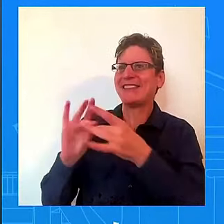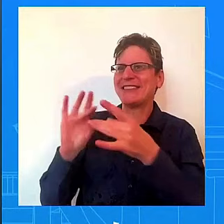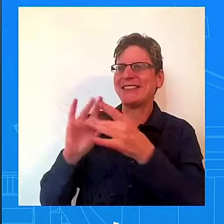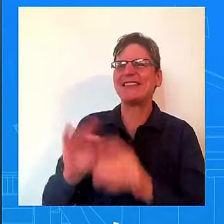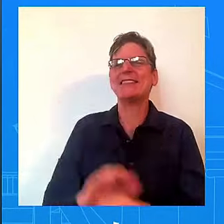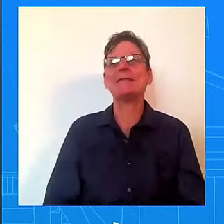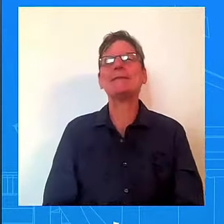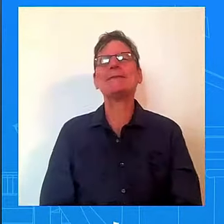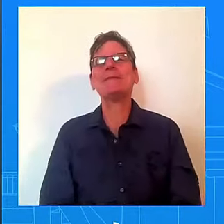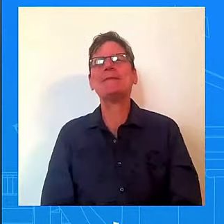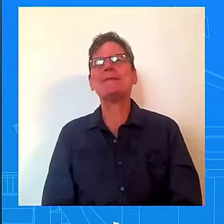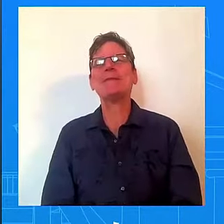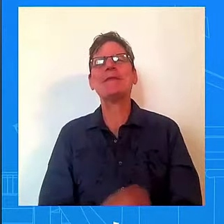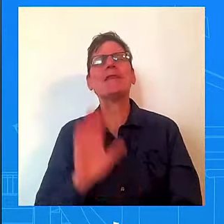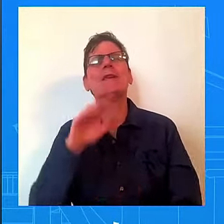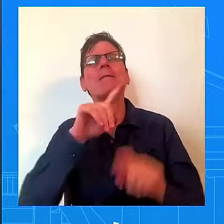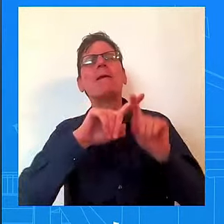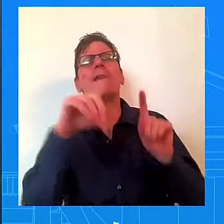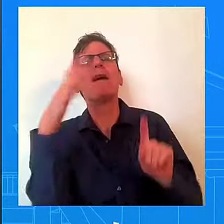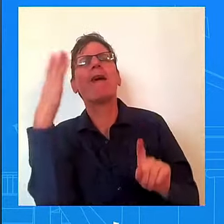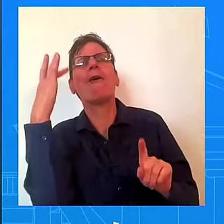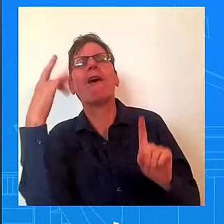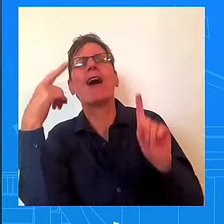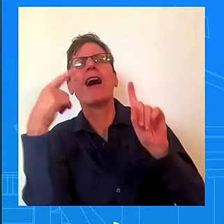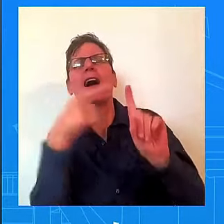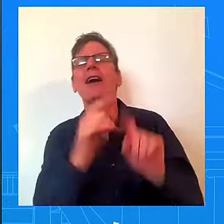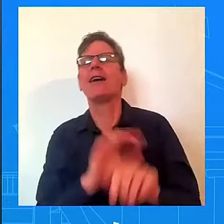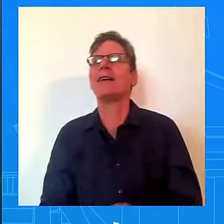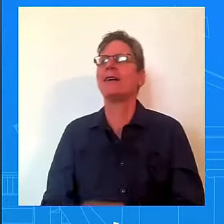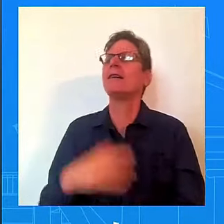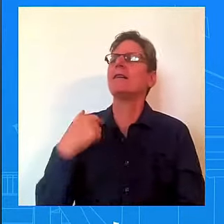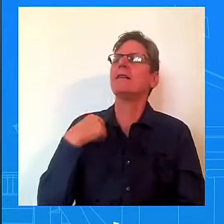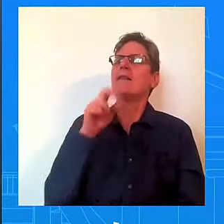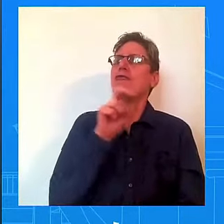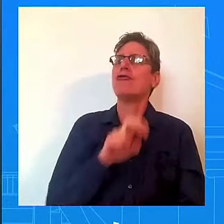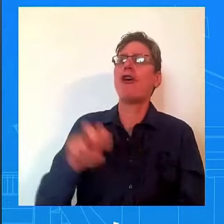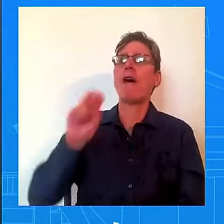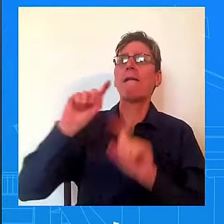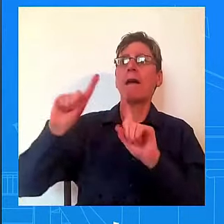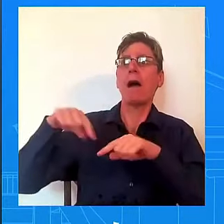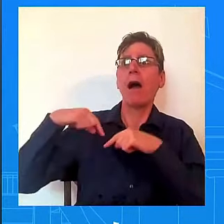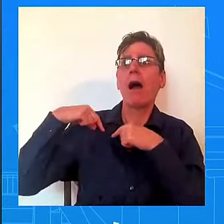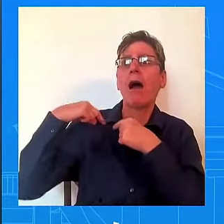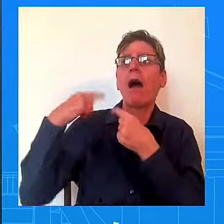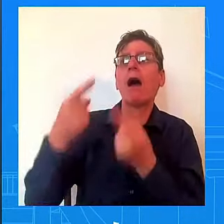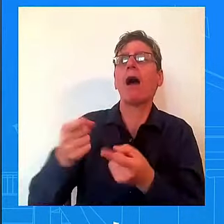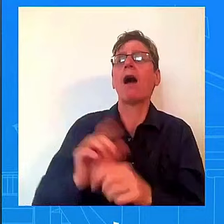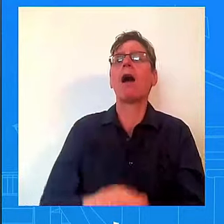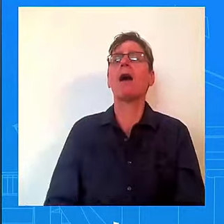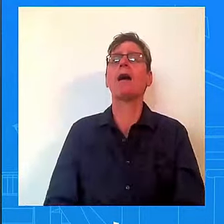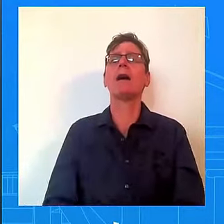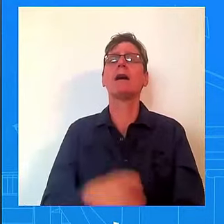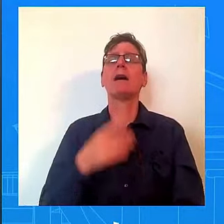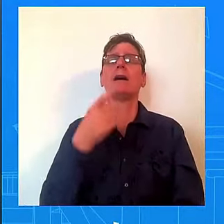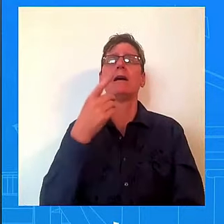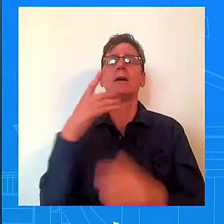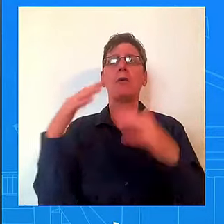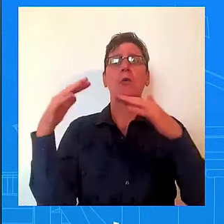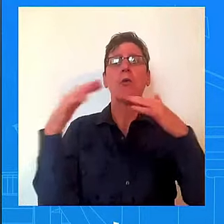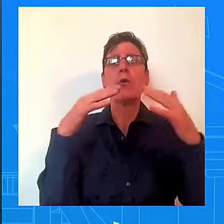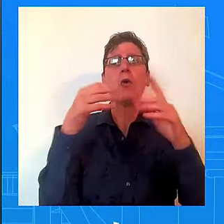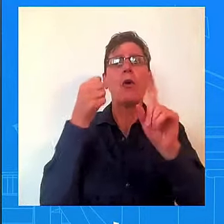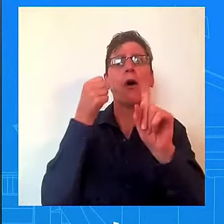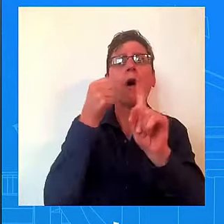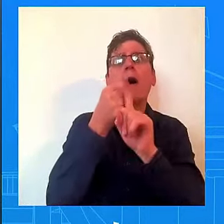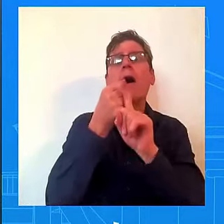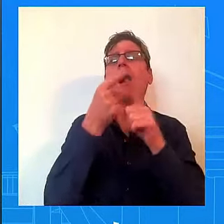year, you know, when there's a hurricane or a storm, a weather event in Iowa, you know, we were on the phone with the governor of Iowa,